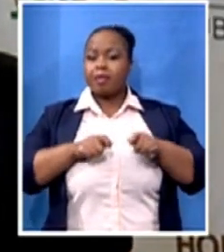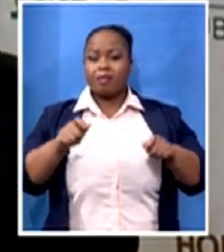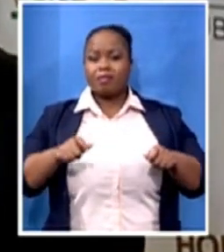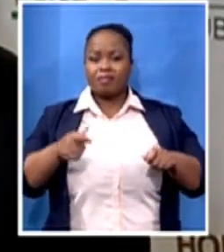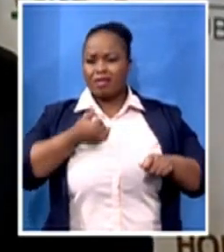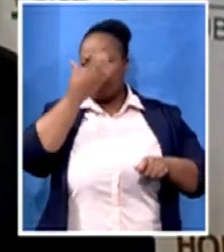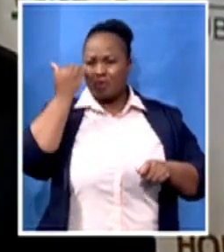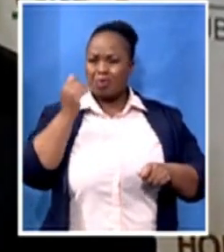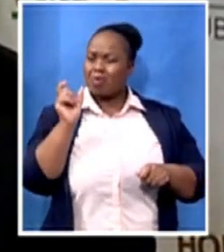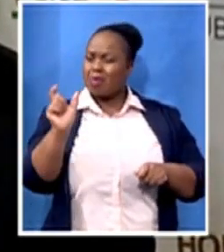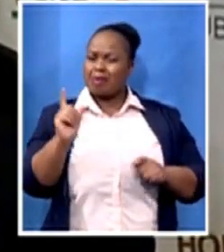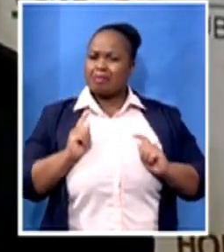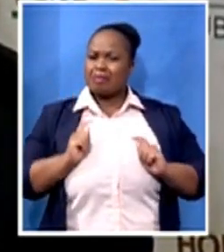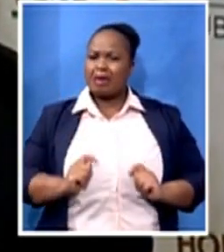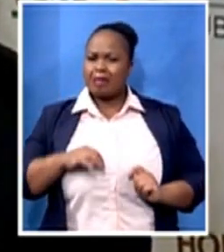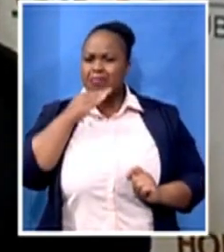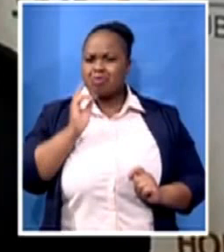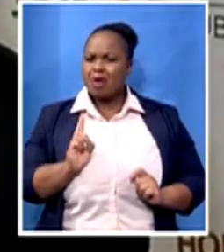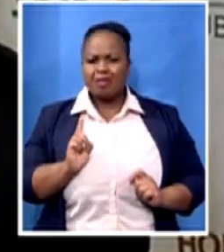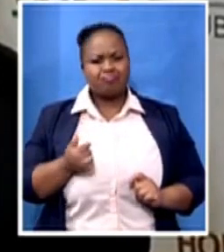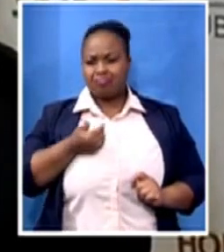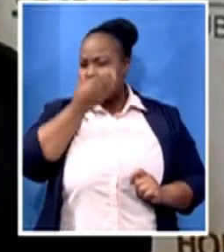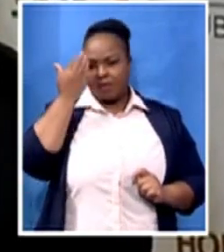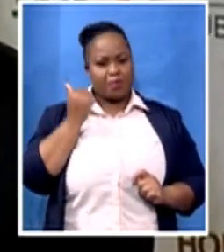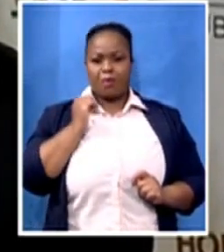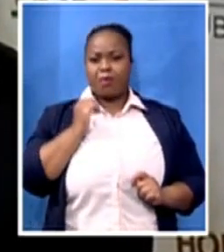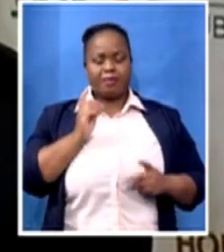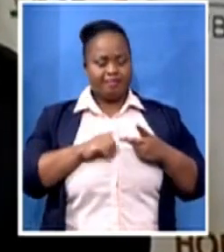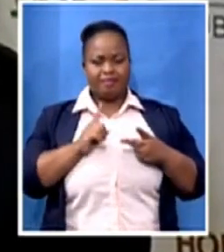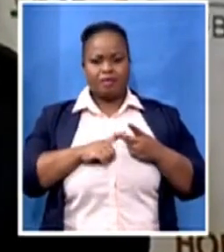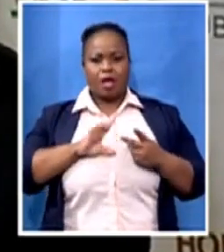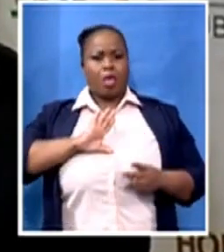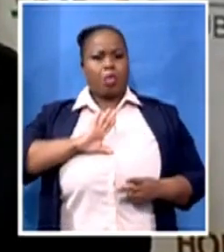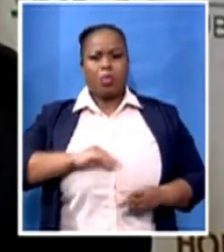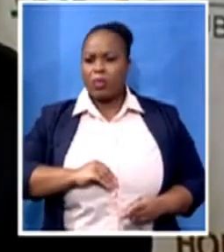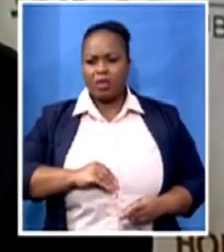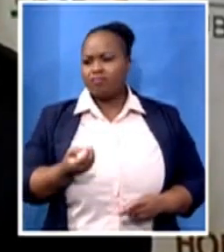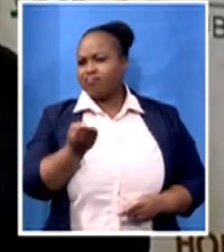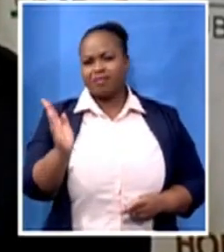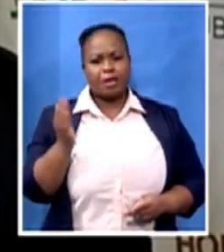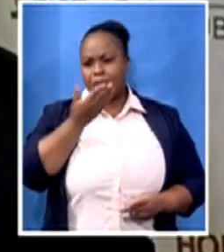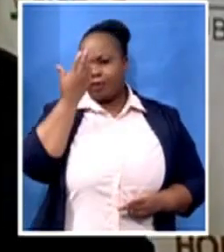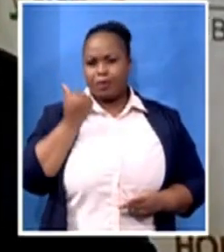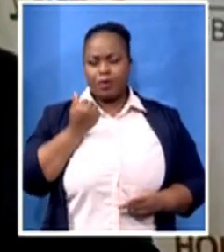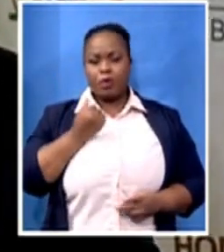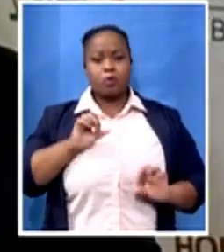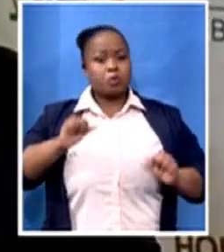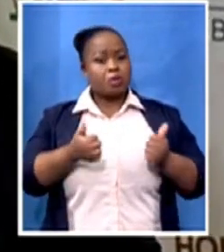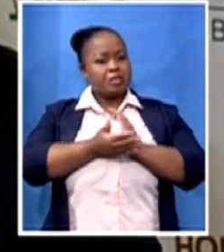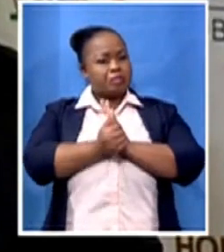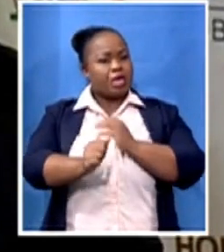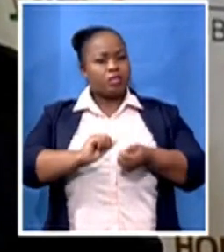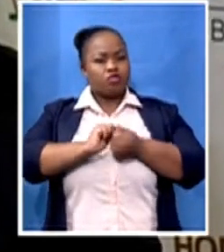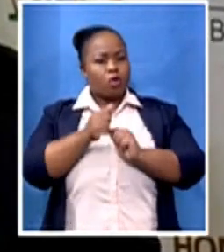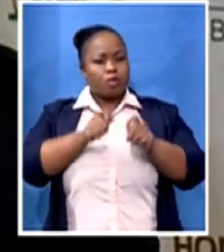They do not know what discouragement is. Good athletes only know what victory is. Close